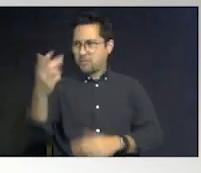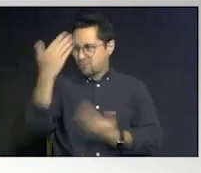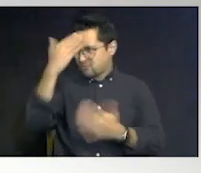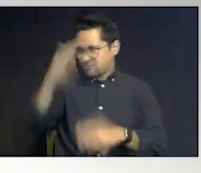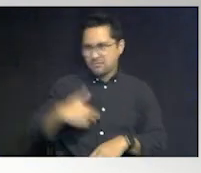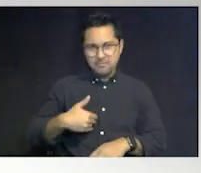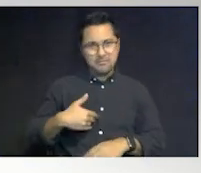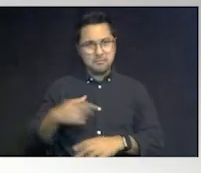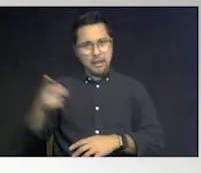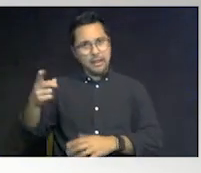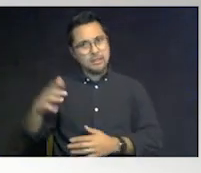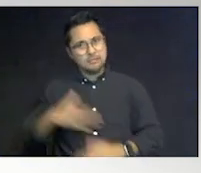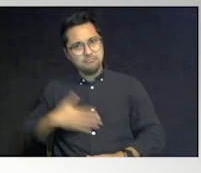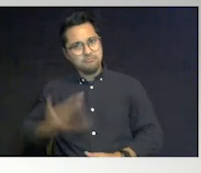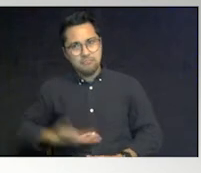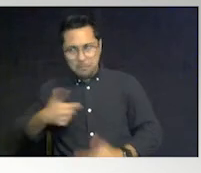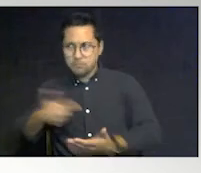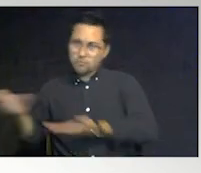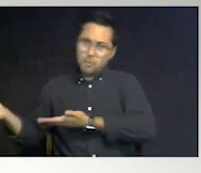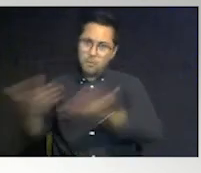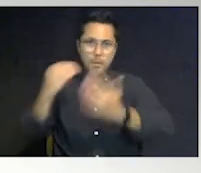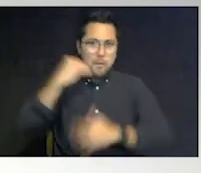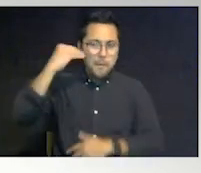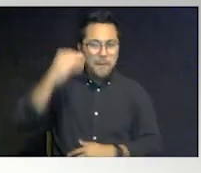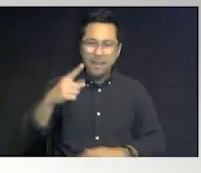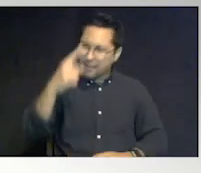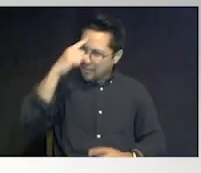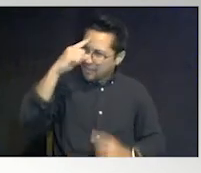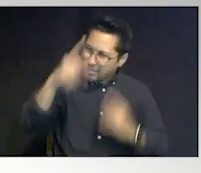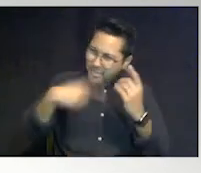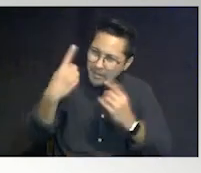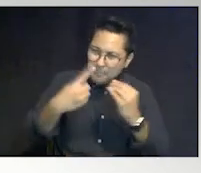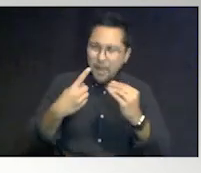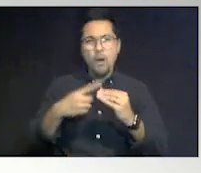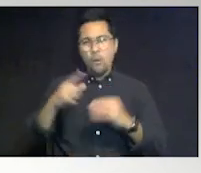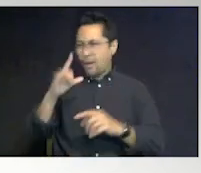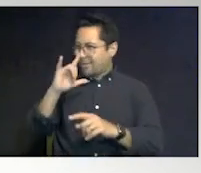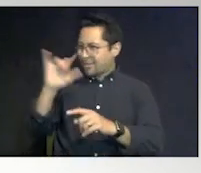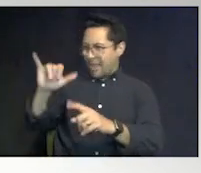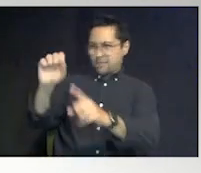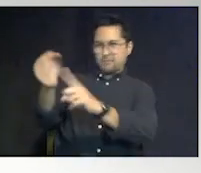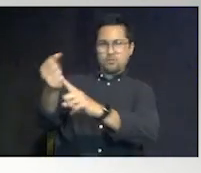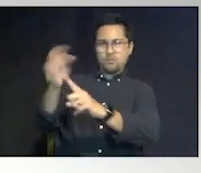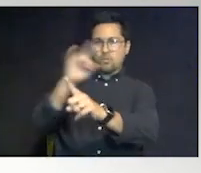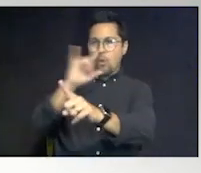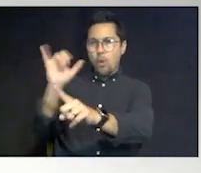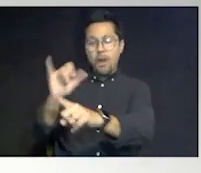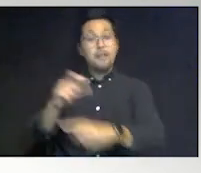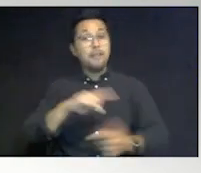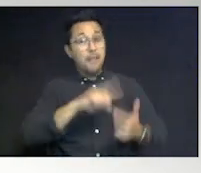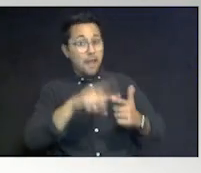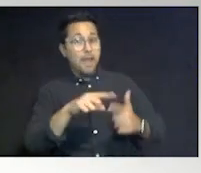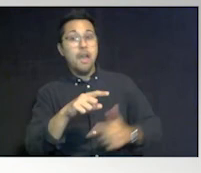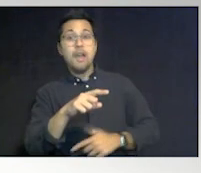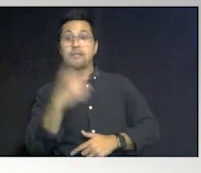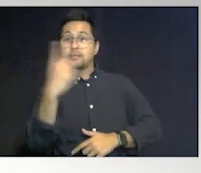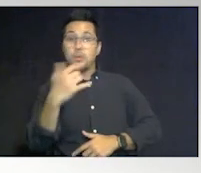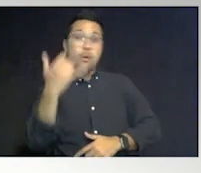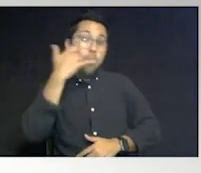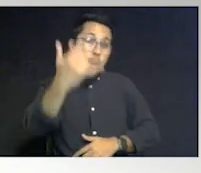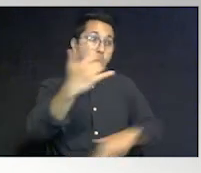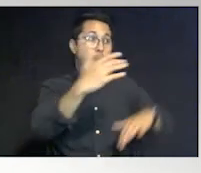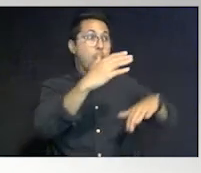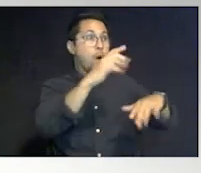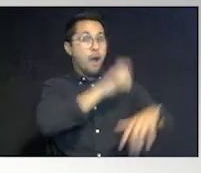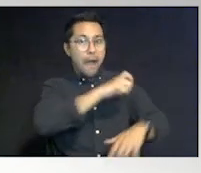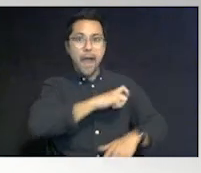he's having, I'm going to take him home. But think about it. Put yourself outside and see what that looks like. And then the police calls and there could be about your